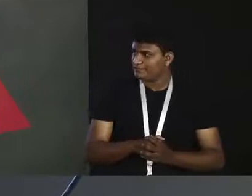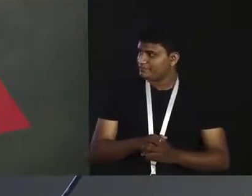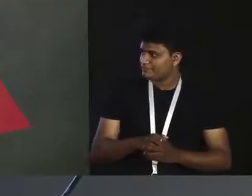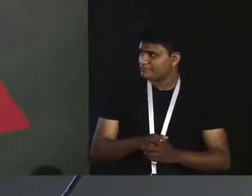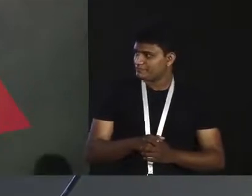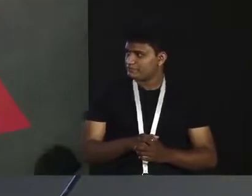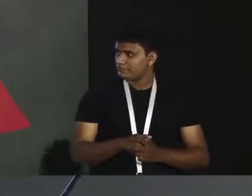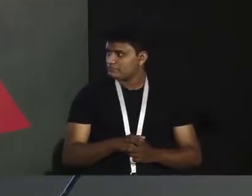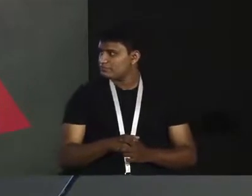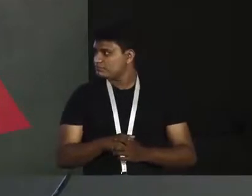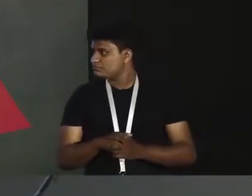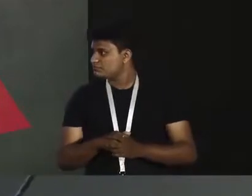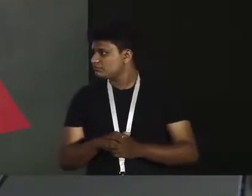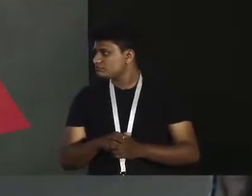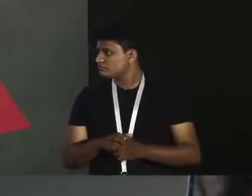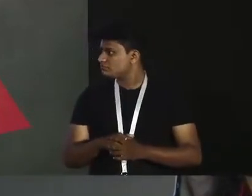Next.